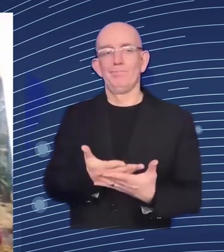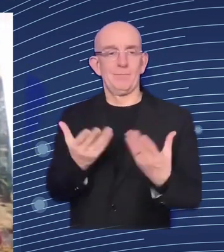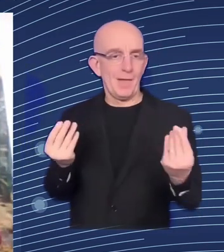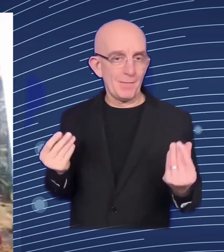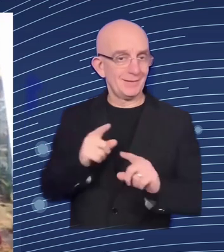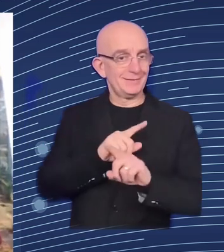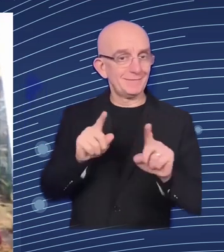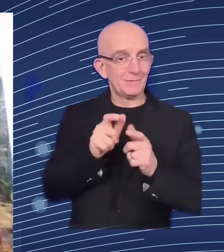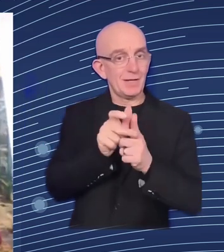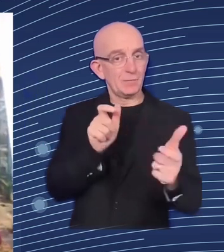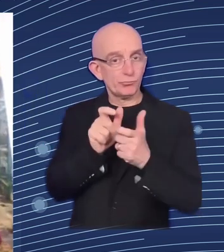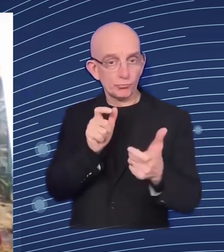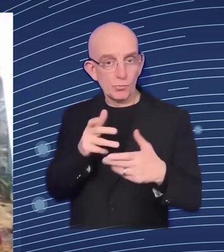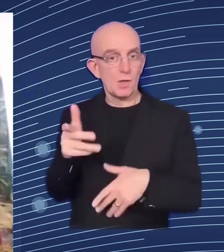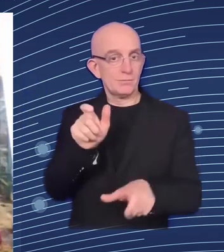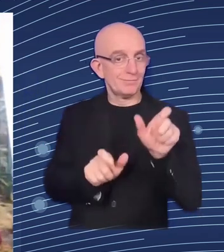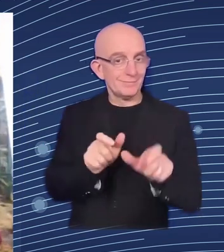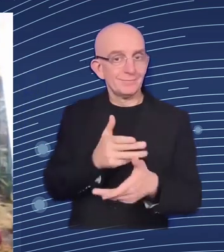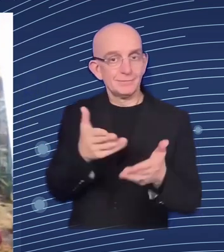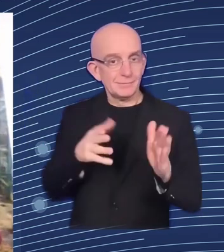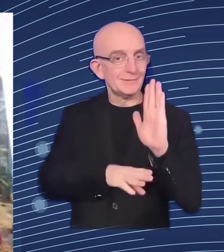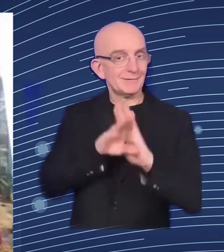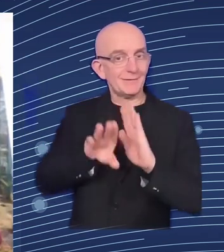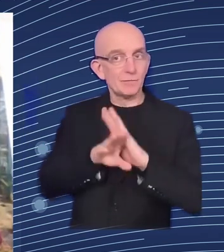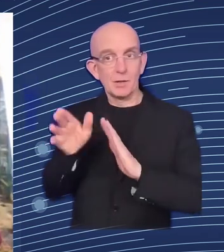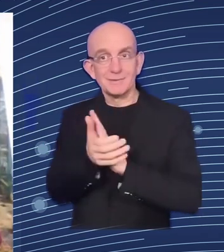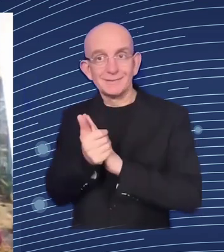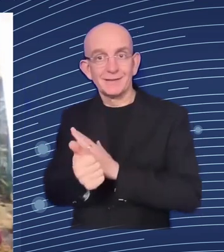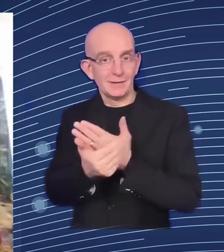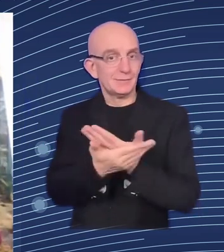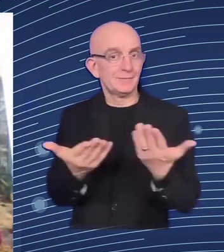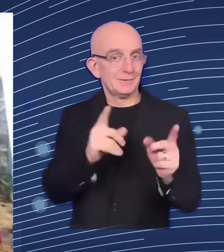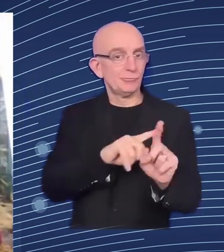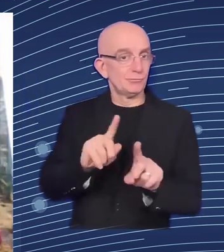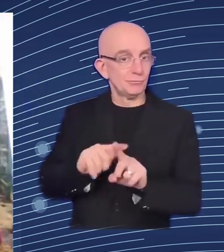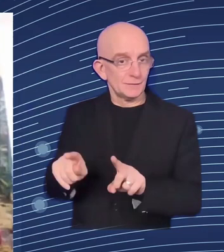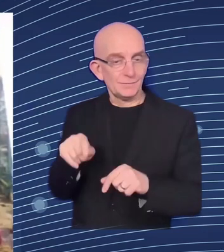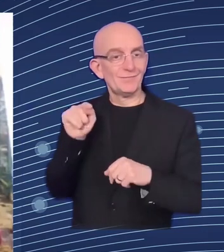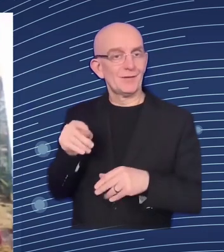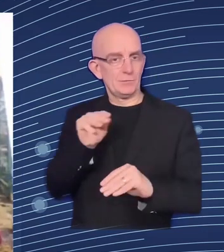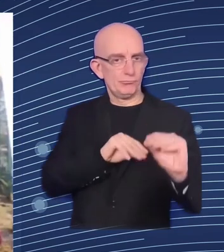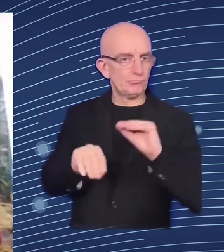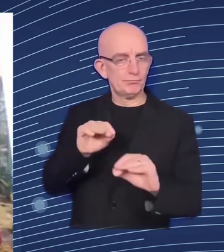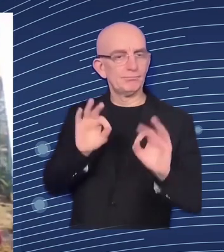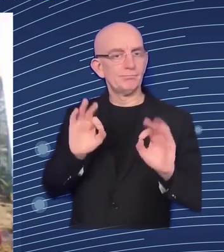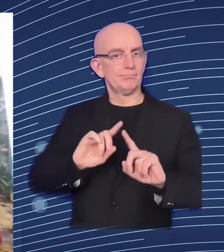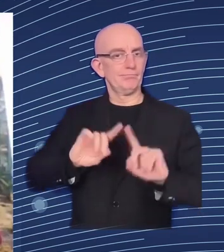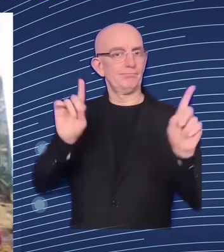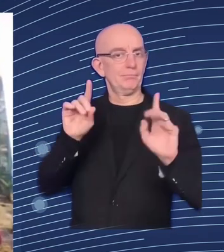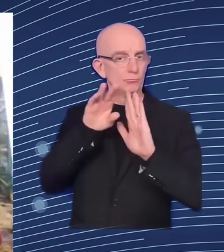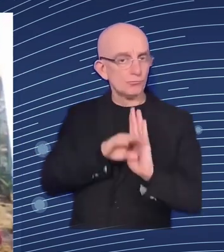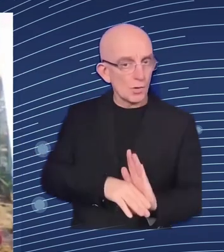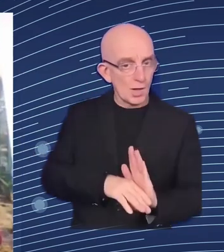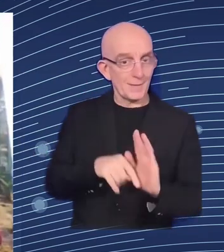and now 1000 ukrainian unemployed and internally displaced women will be able to participate